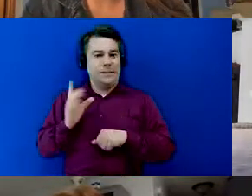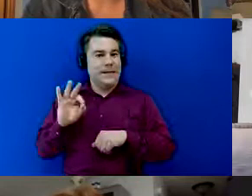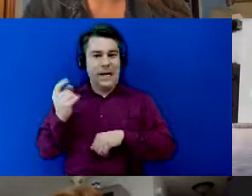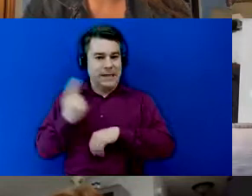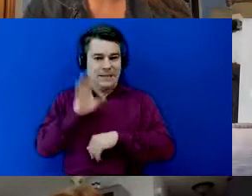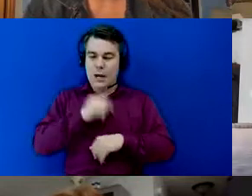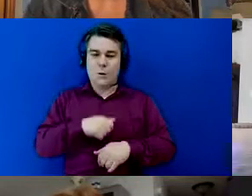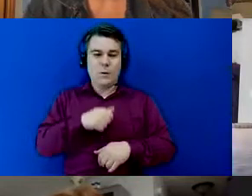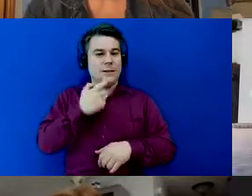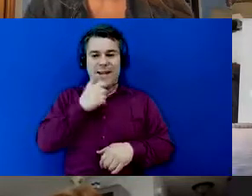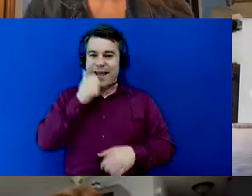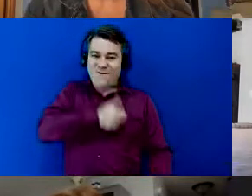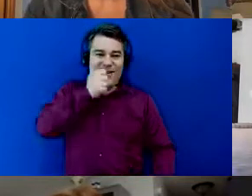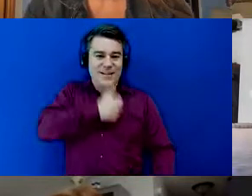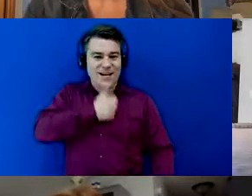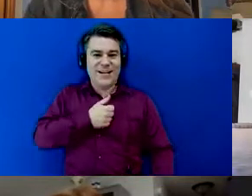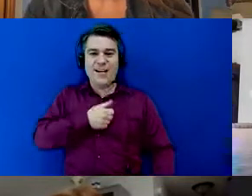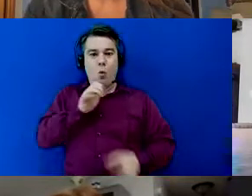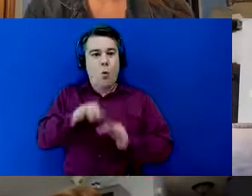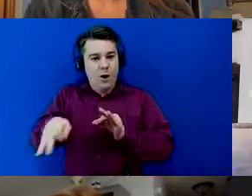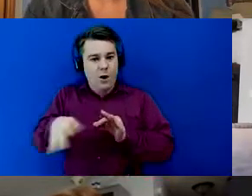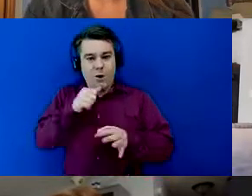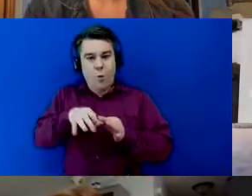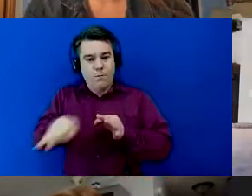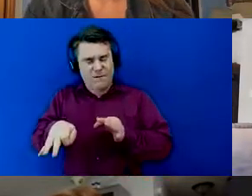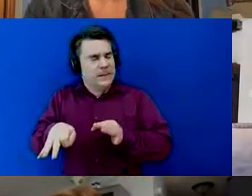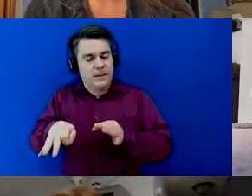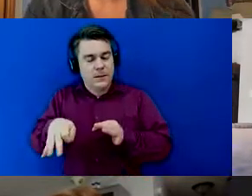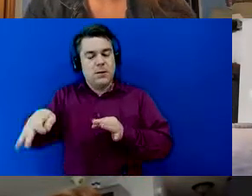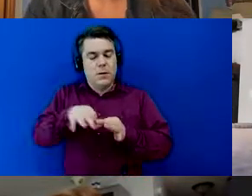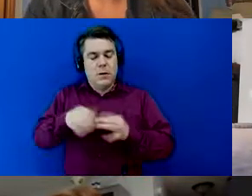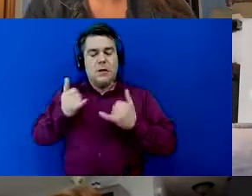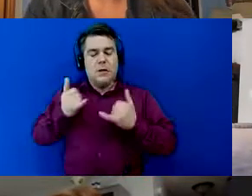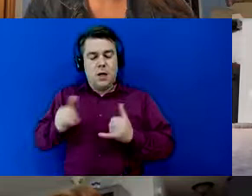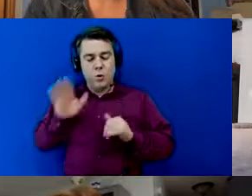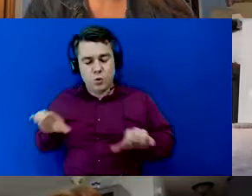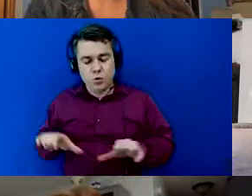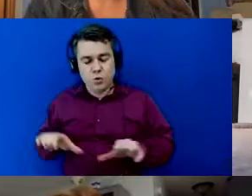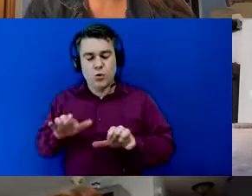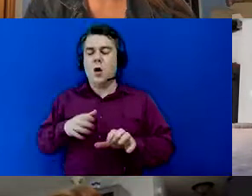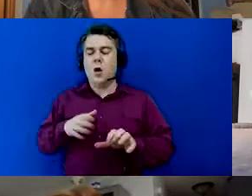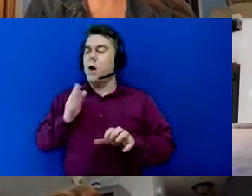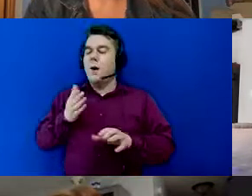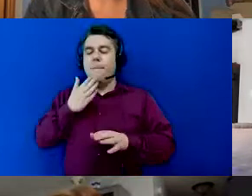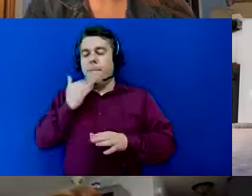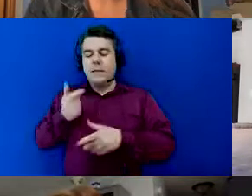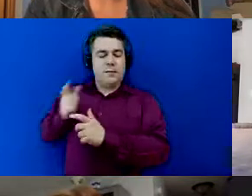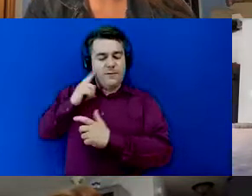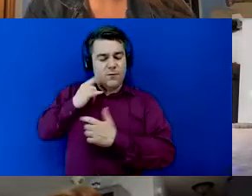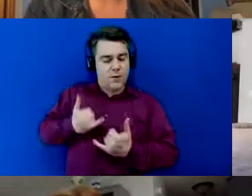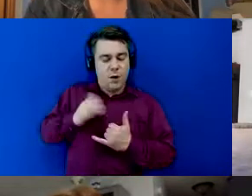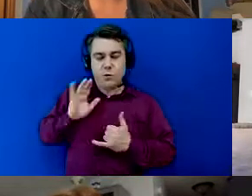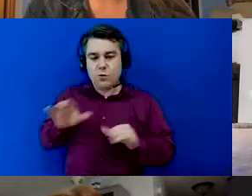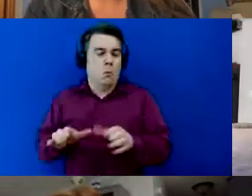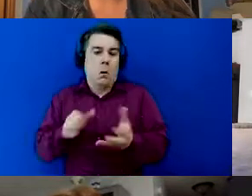single day and simply let that sink in I'm gonna do the best with what I was given today I have no idea